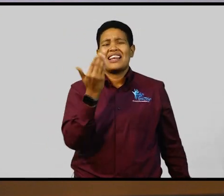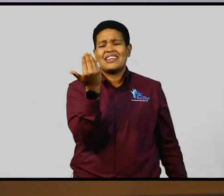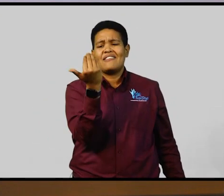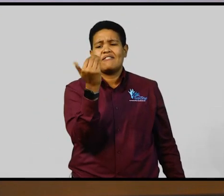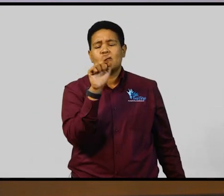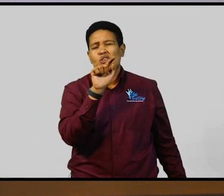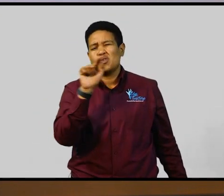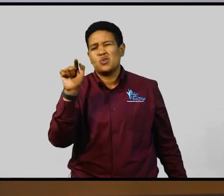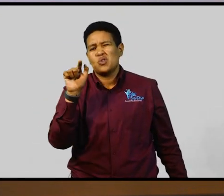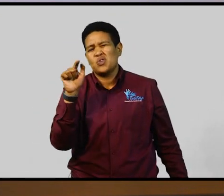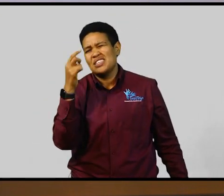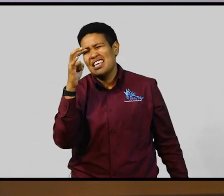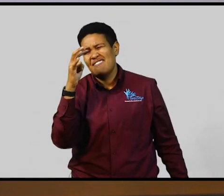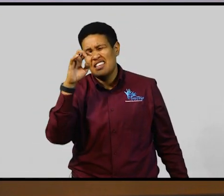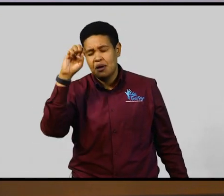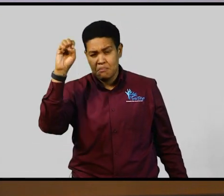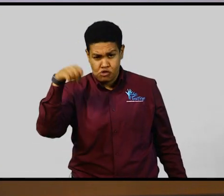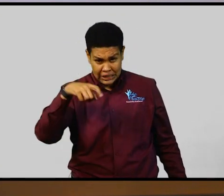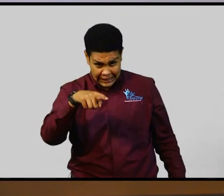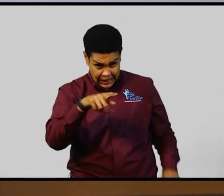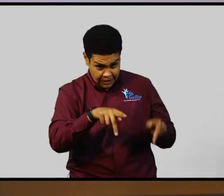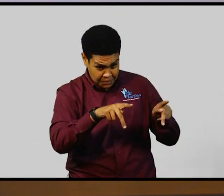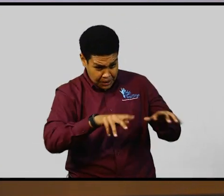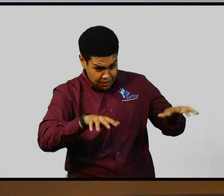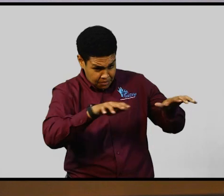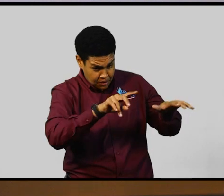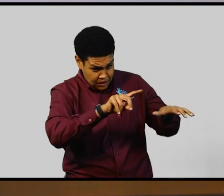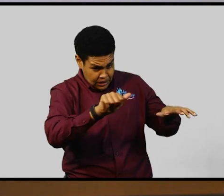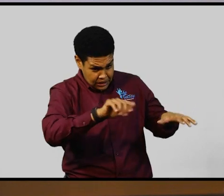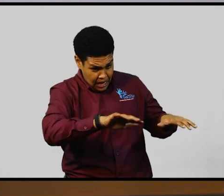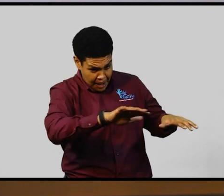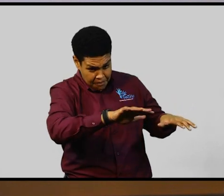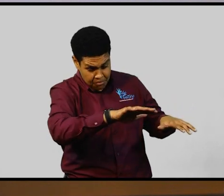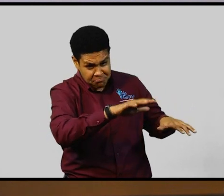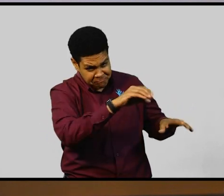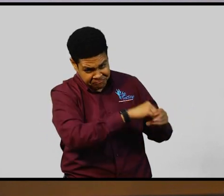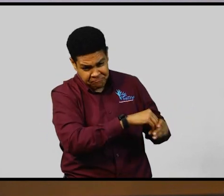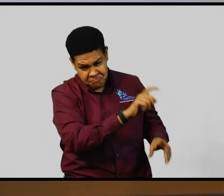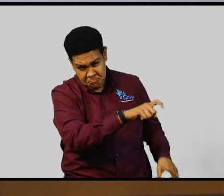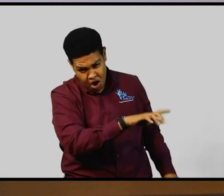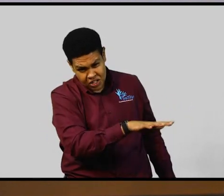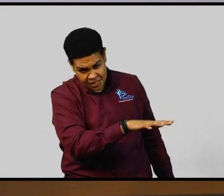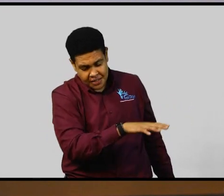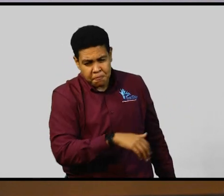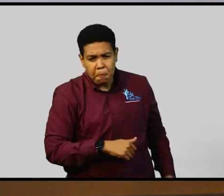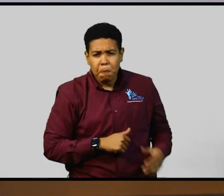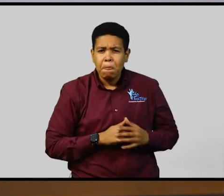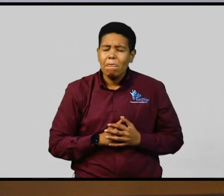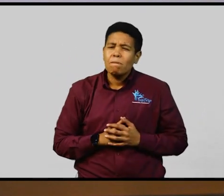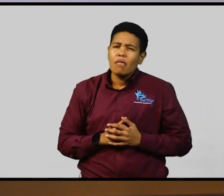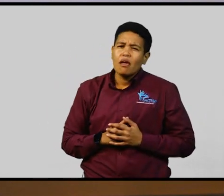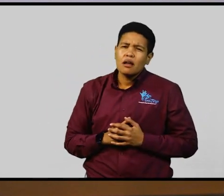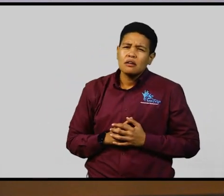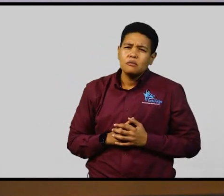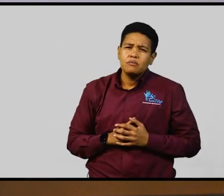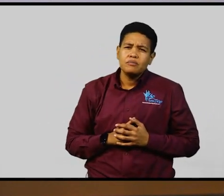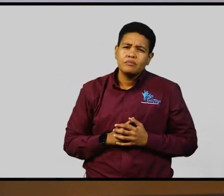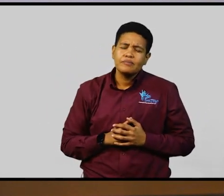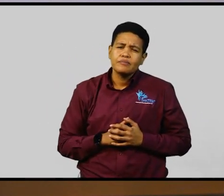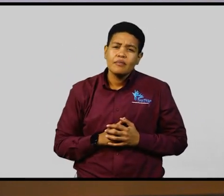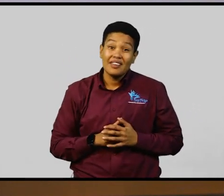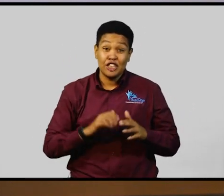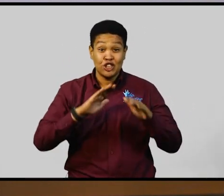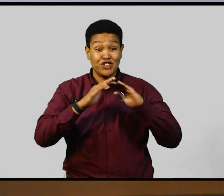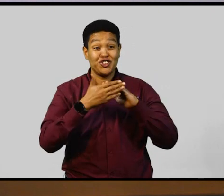15 and 17 percent of the country's population having persons with disabilities. In Jamaica,